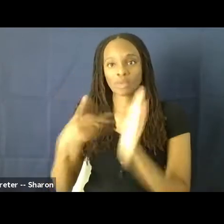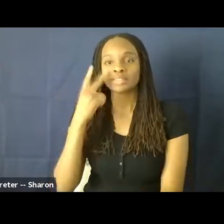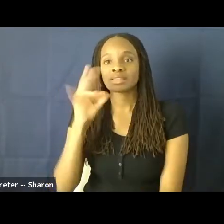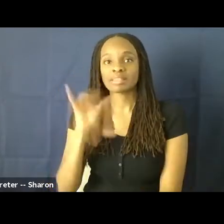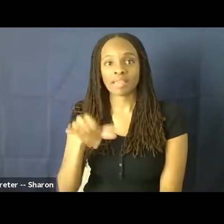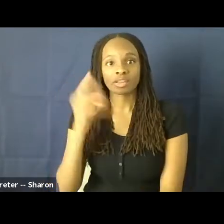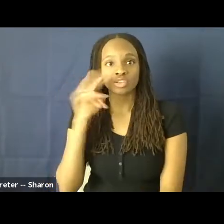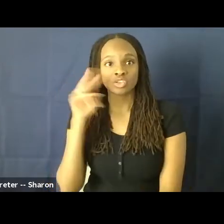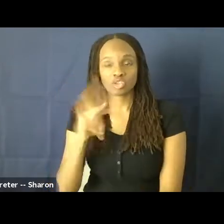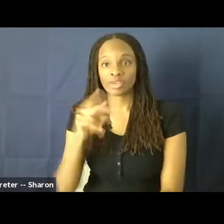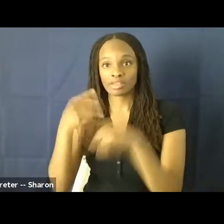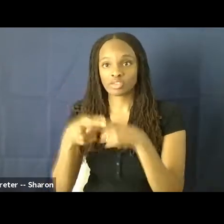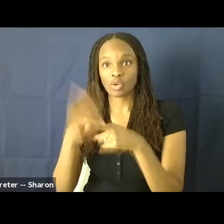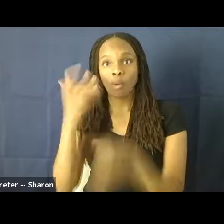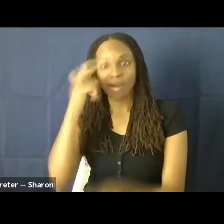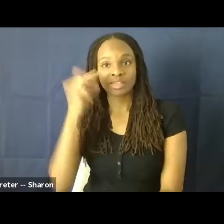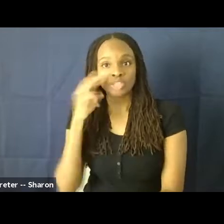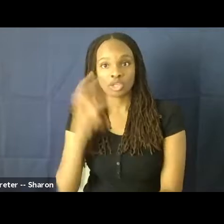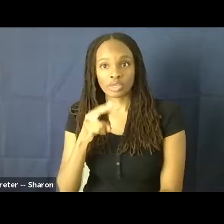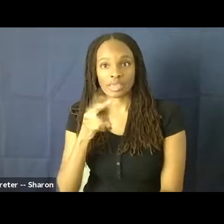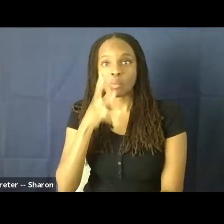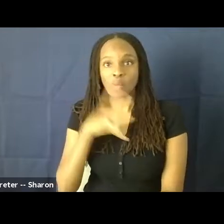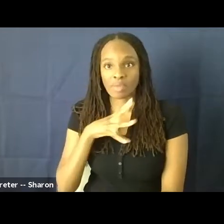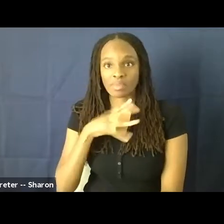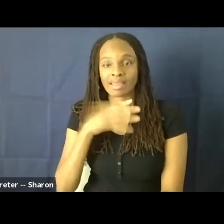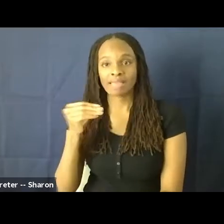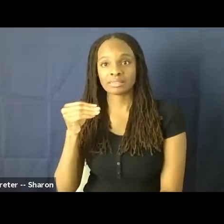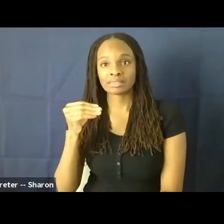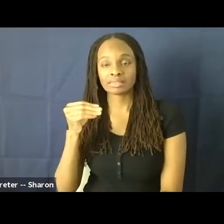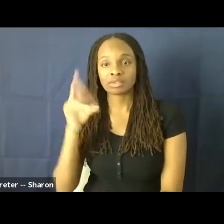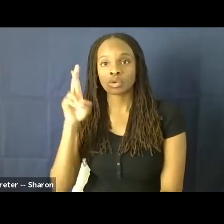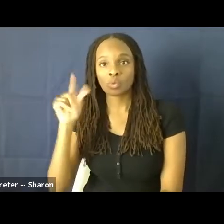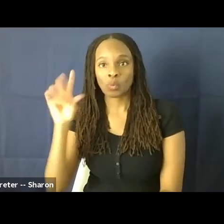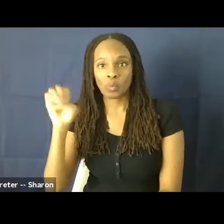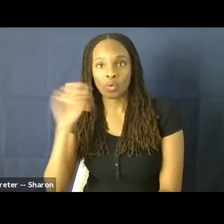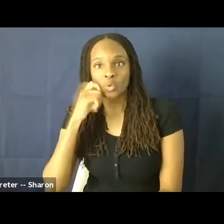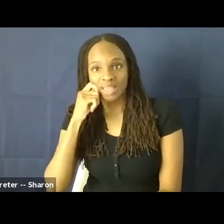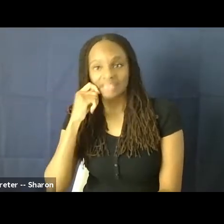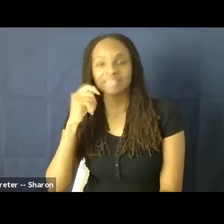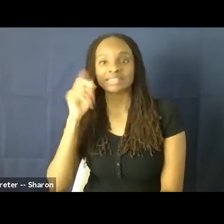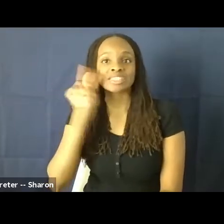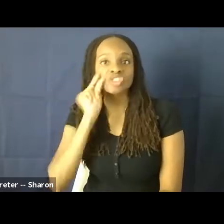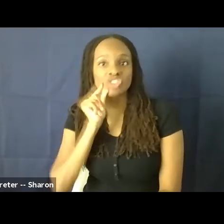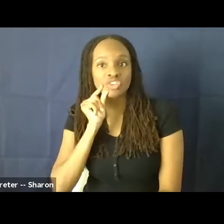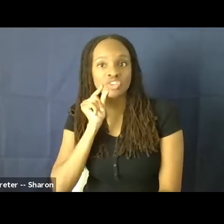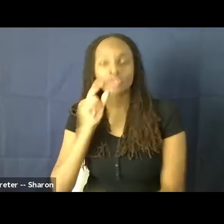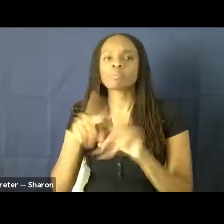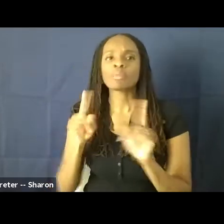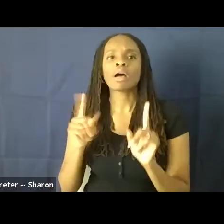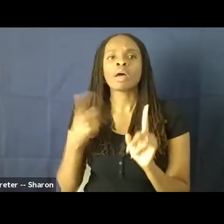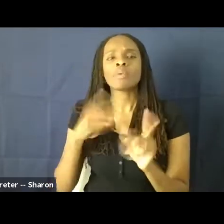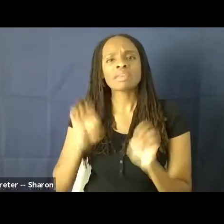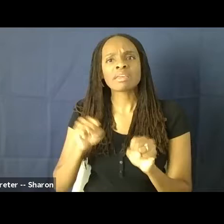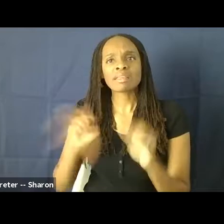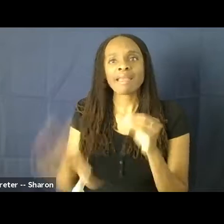intersectionally because we're looking at women and black and race and gender and one. But however, we can add other